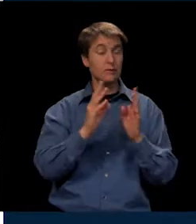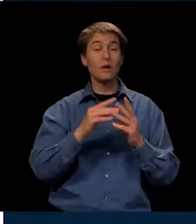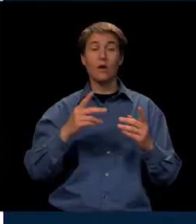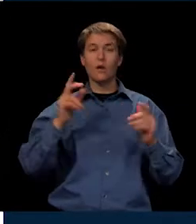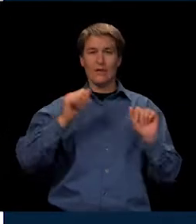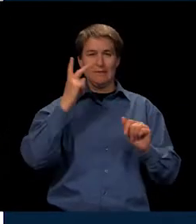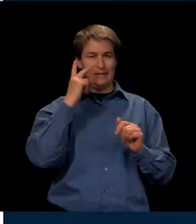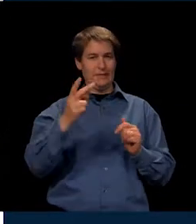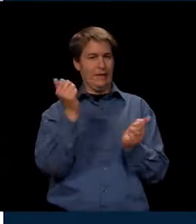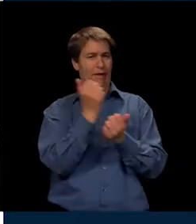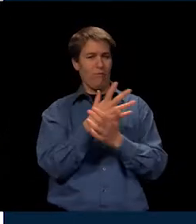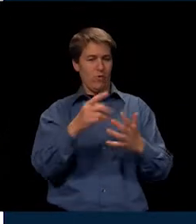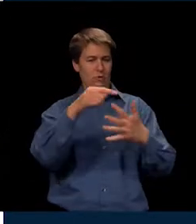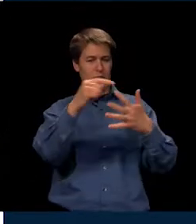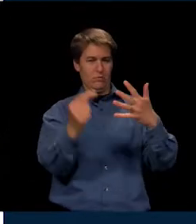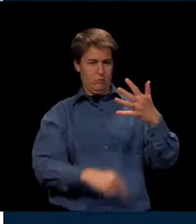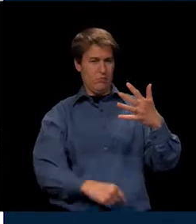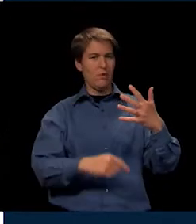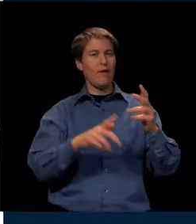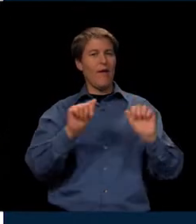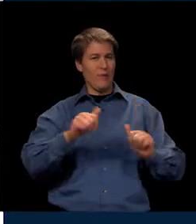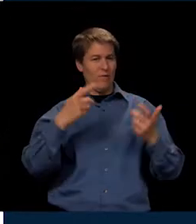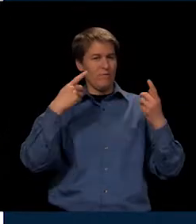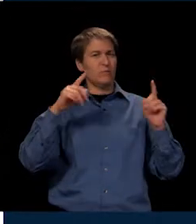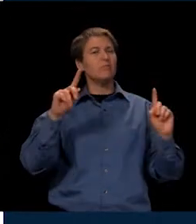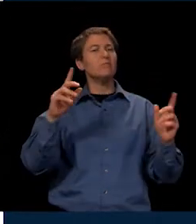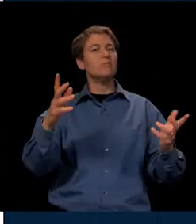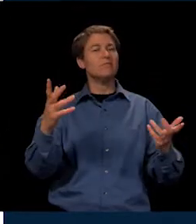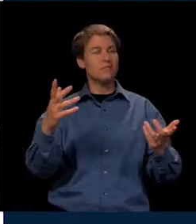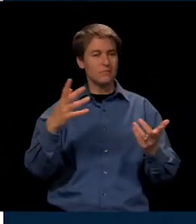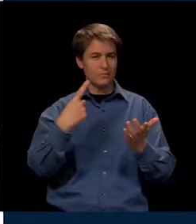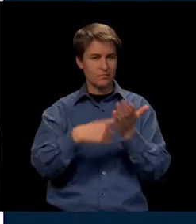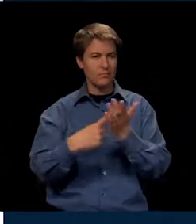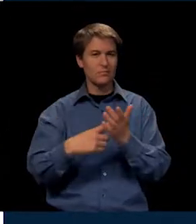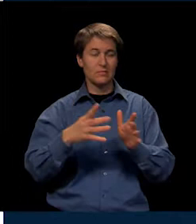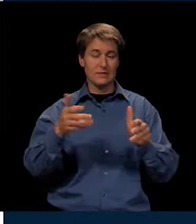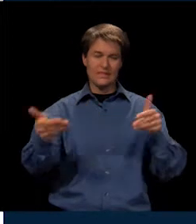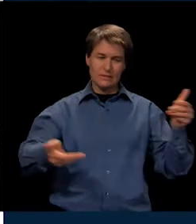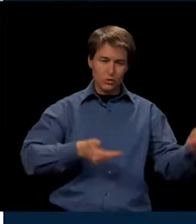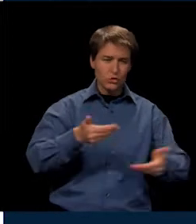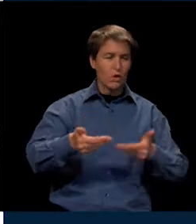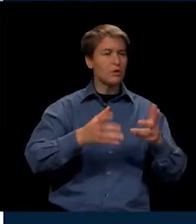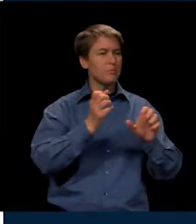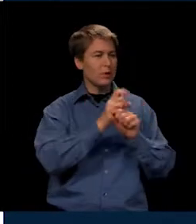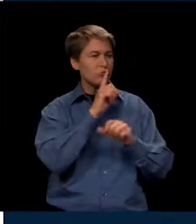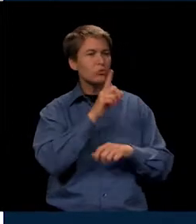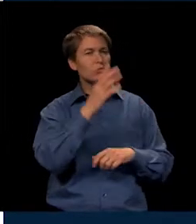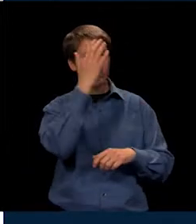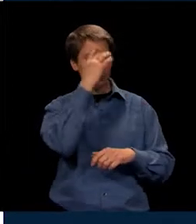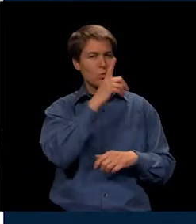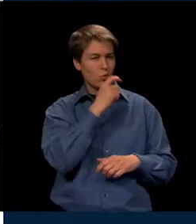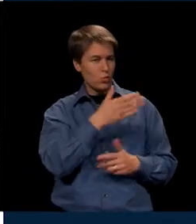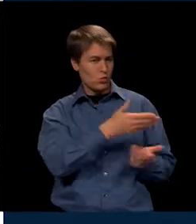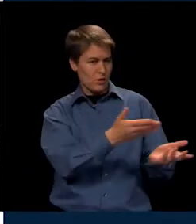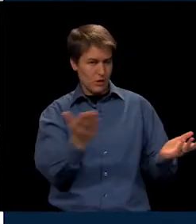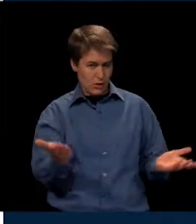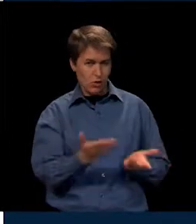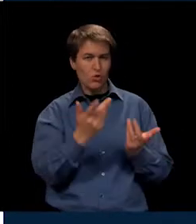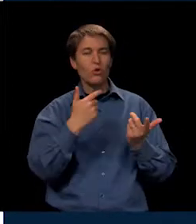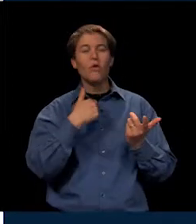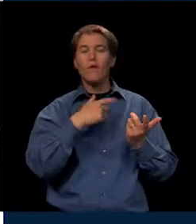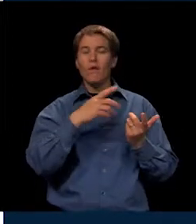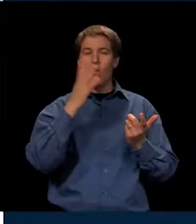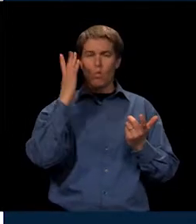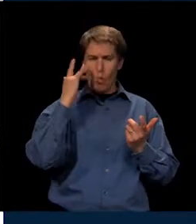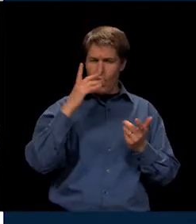things that we were able to accomplish in those two half days. Everything from introductions and making sure we knew who was in the room, why these programs,